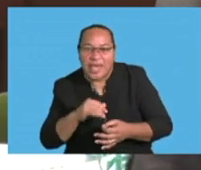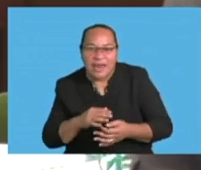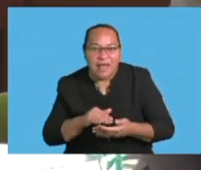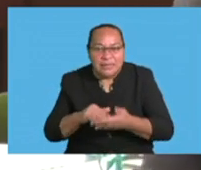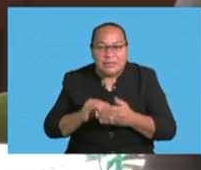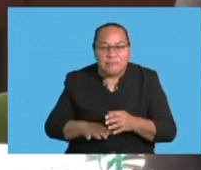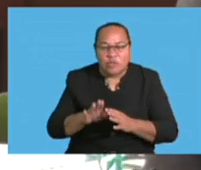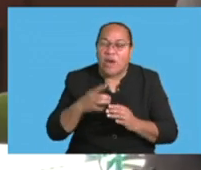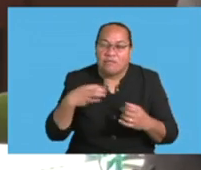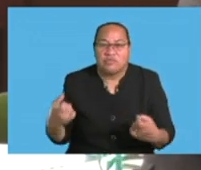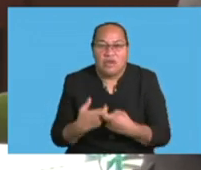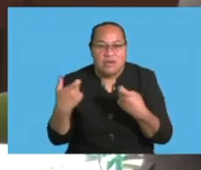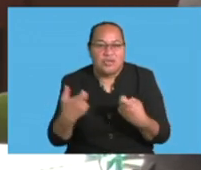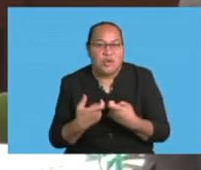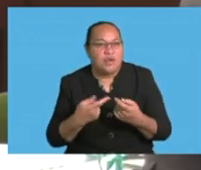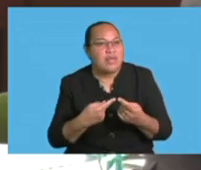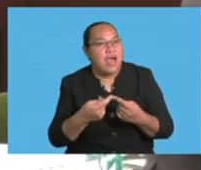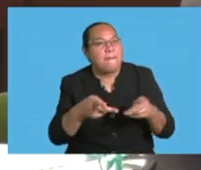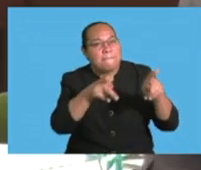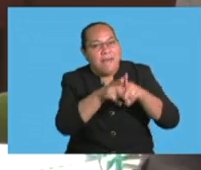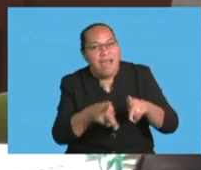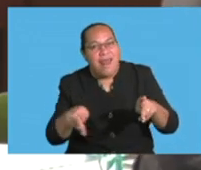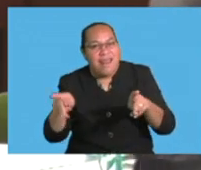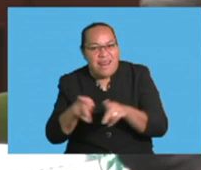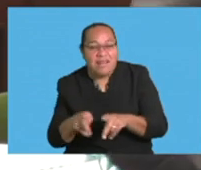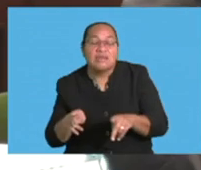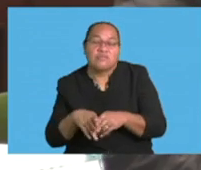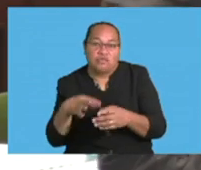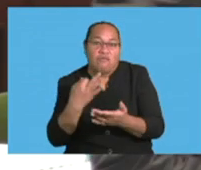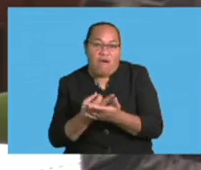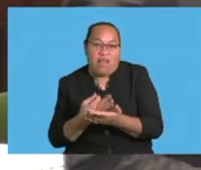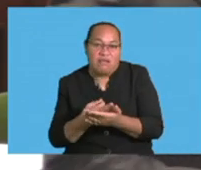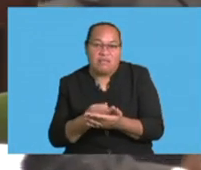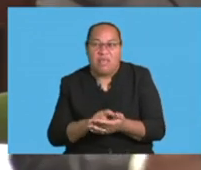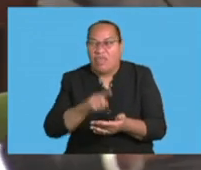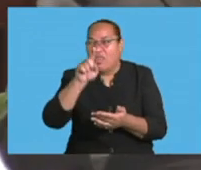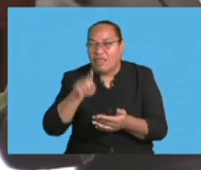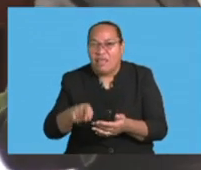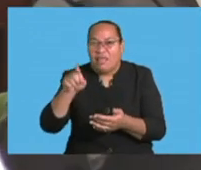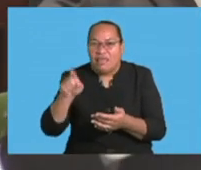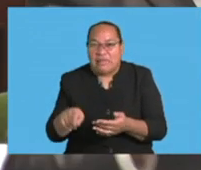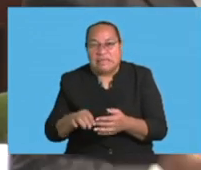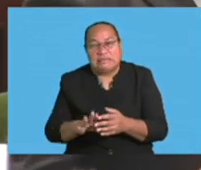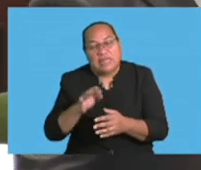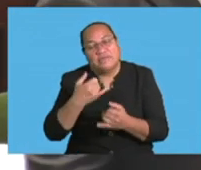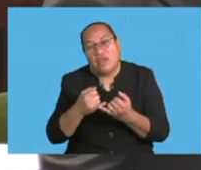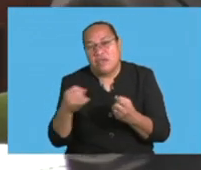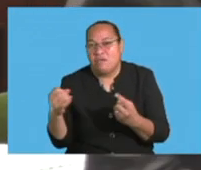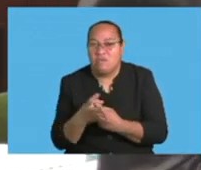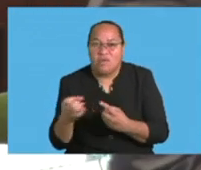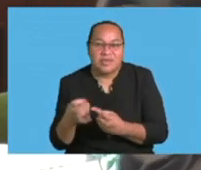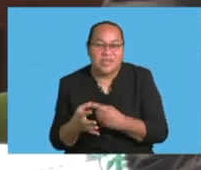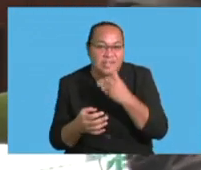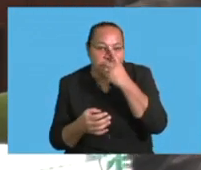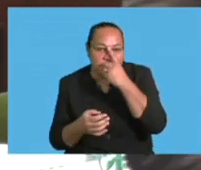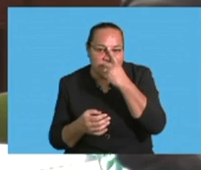in our major trading partners. So, liquidity Mr. Speaker Sir, is obviously very critical. One of the members, I think from the other side yesterday,